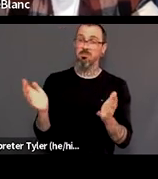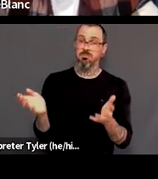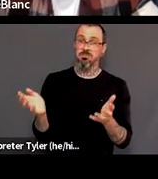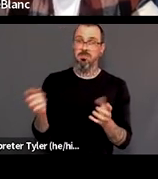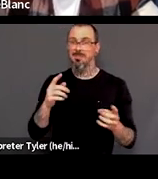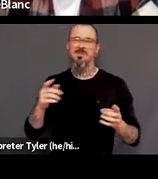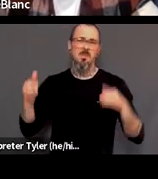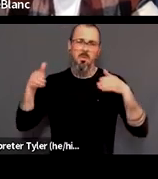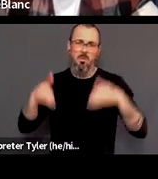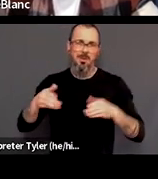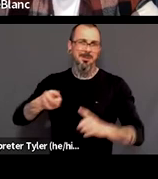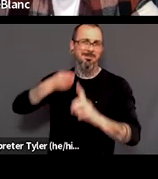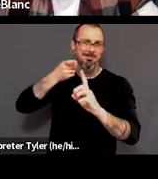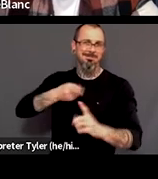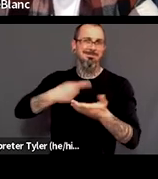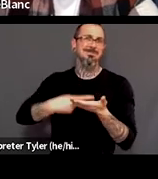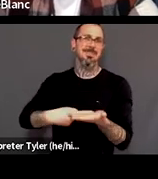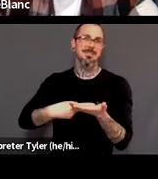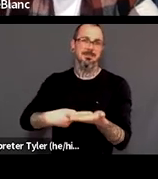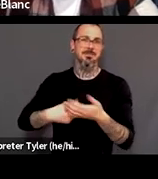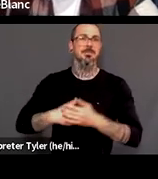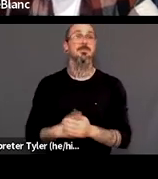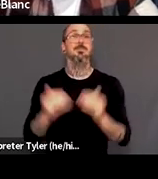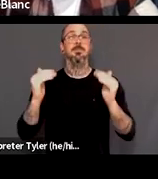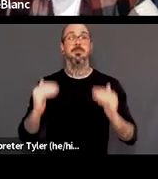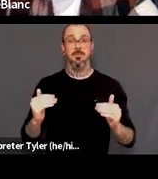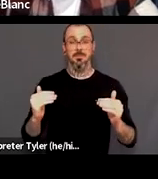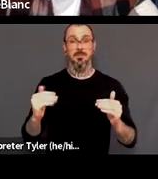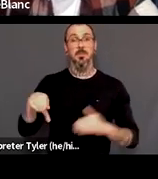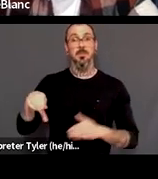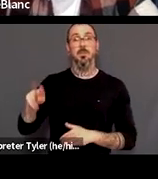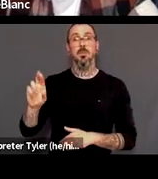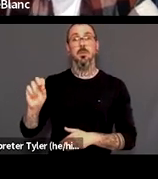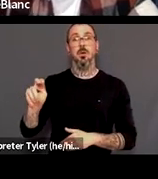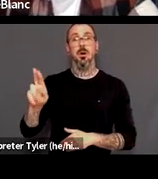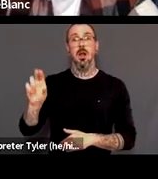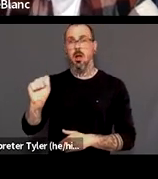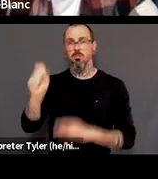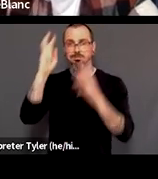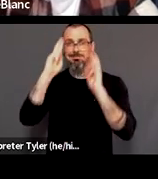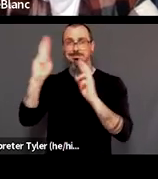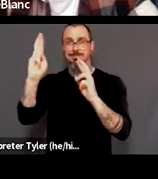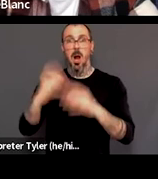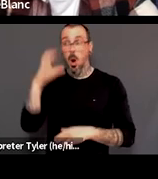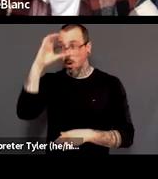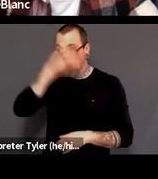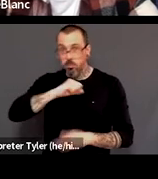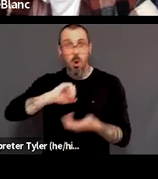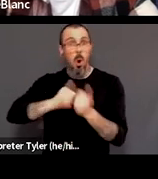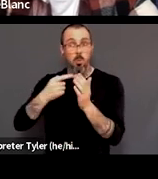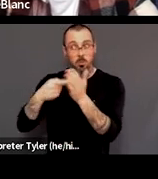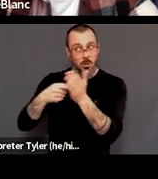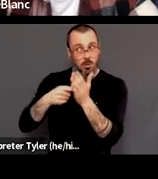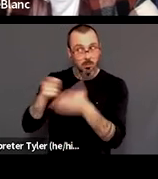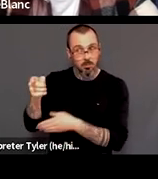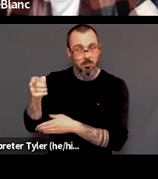are discussing two respect pronouns uh this means not assuming the pronouns of someone based on their presentation and or